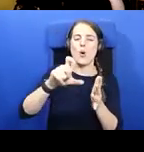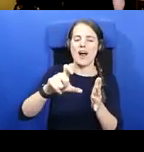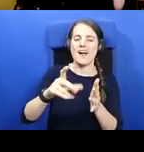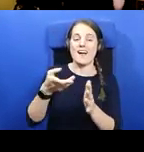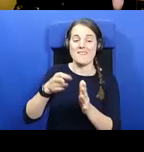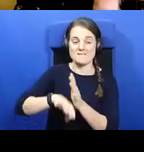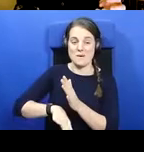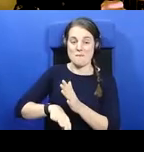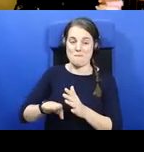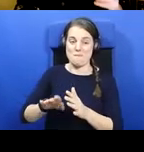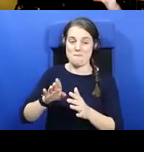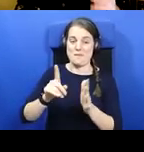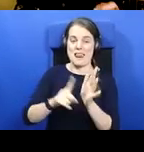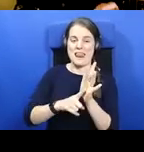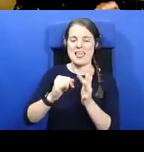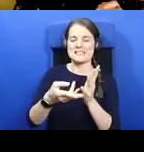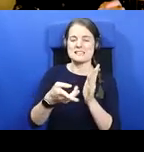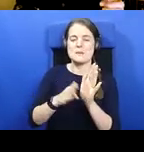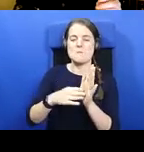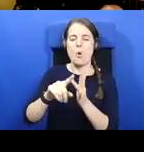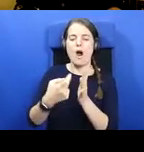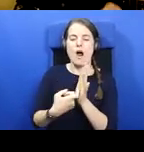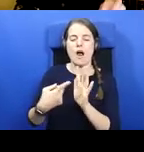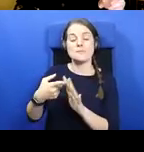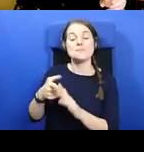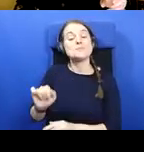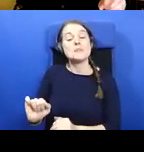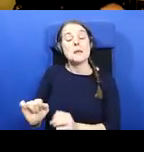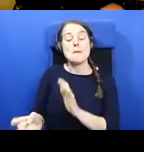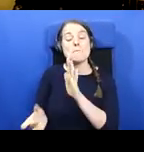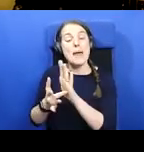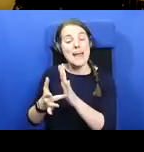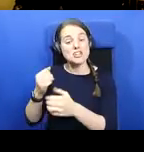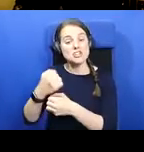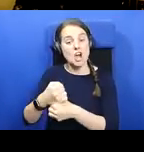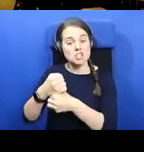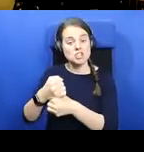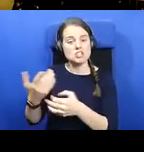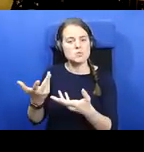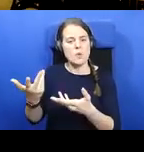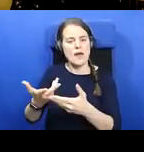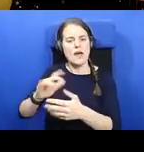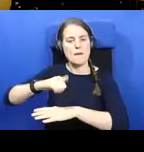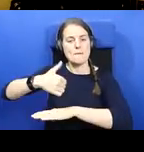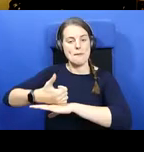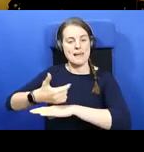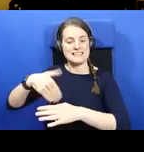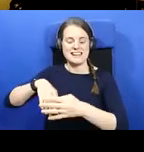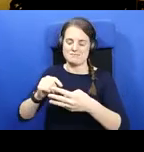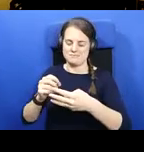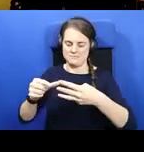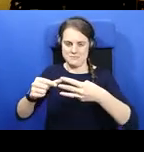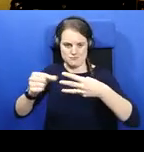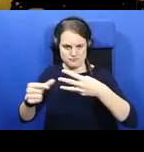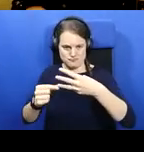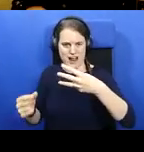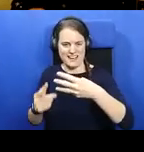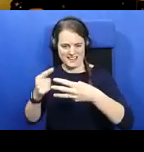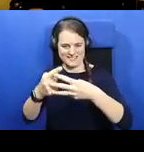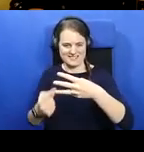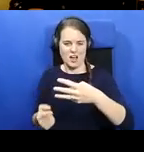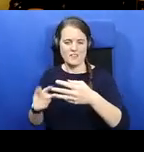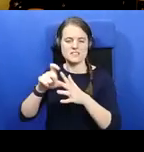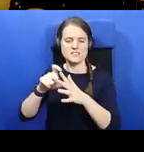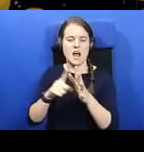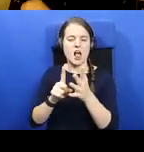again, his main church, Lismore, is located in one of the branches of the Dáil Ríada. This is Cané